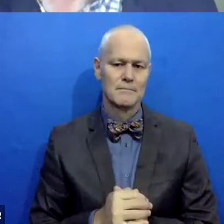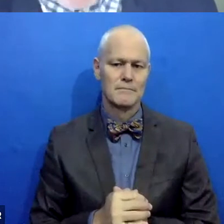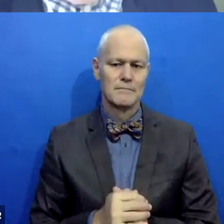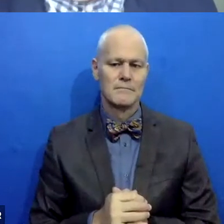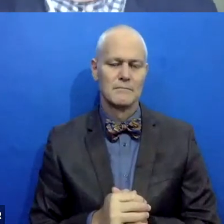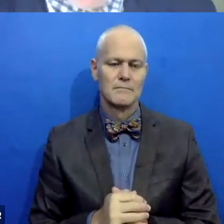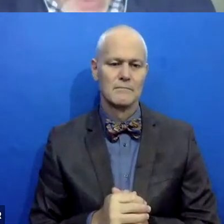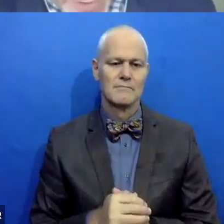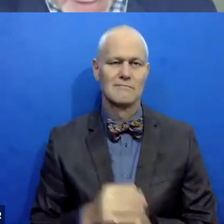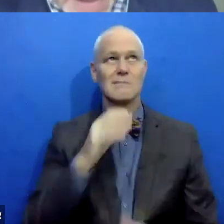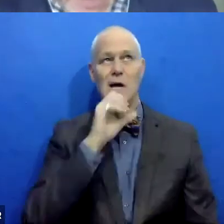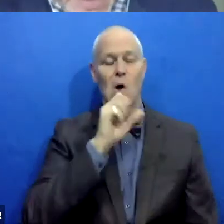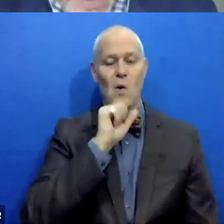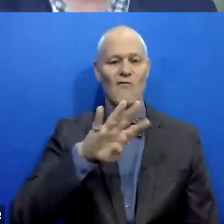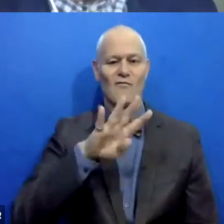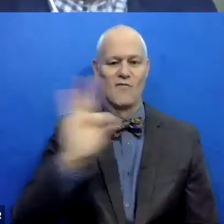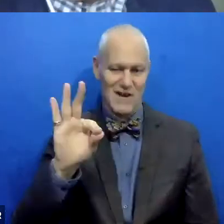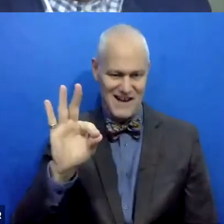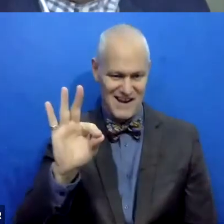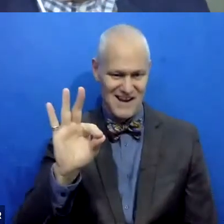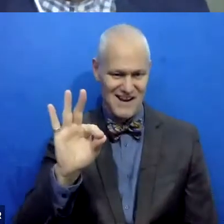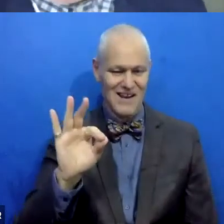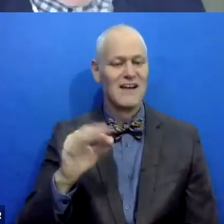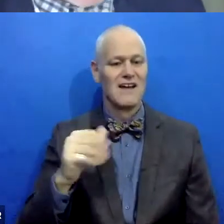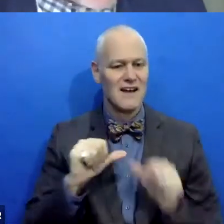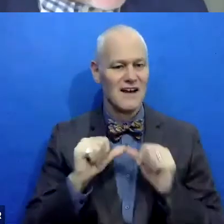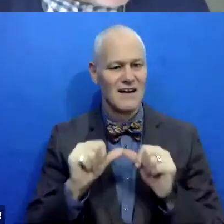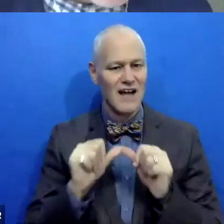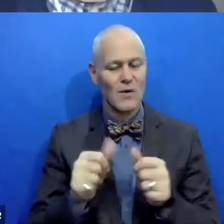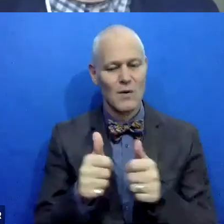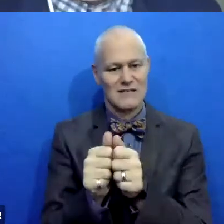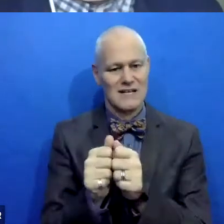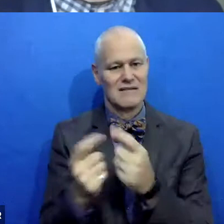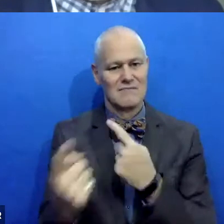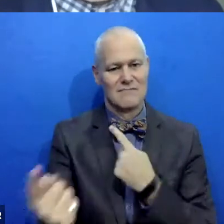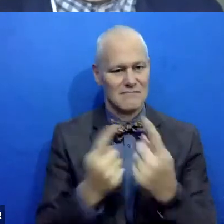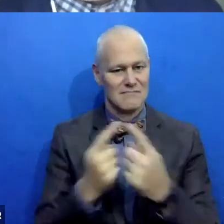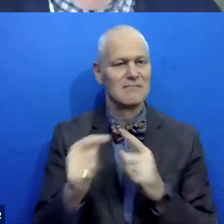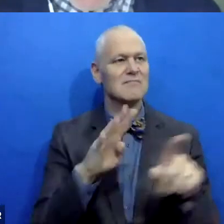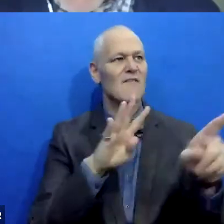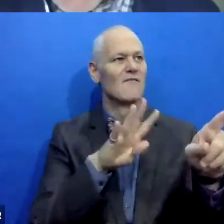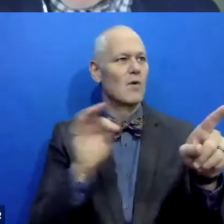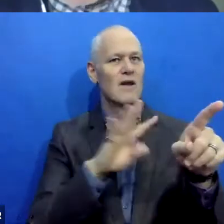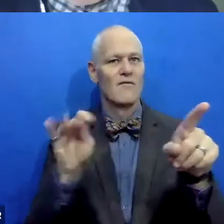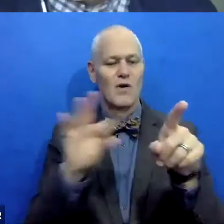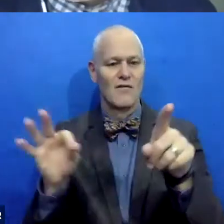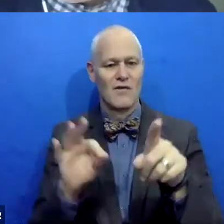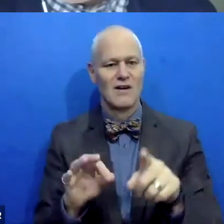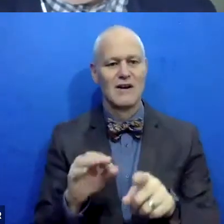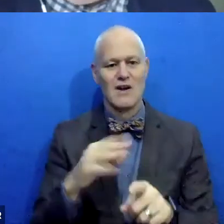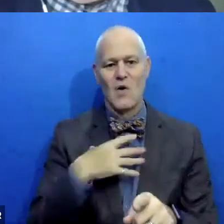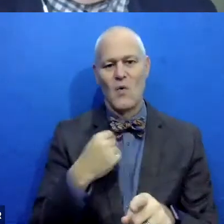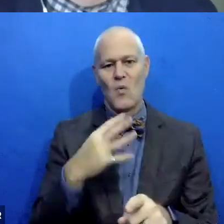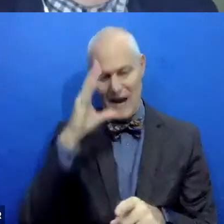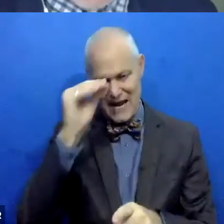I'm 49 years old, and I have a, an ongoing text message with a bunch of other 49-year-old white dudes that I went to college with,